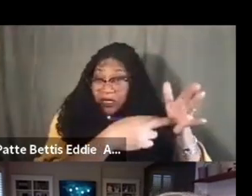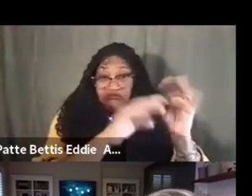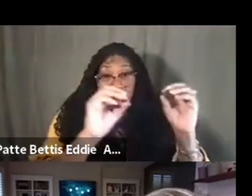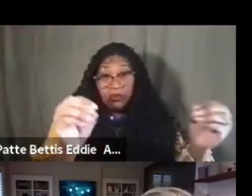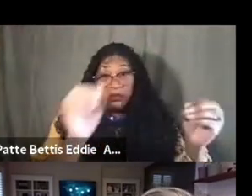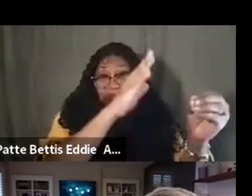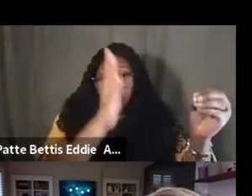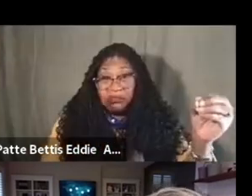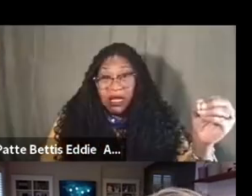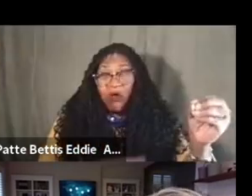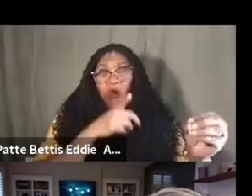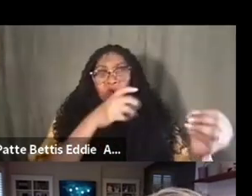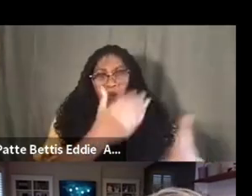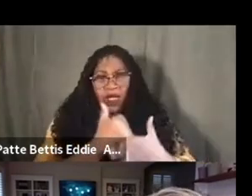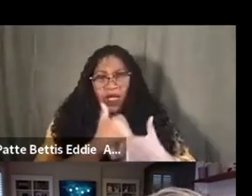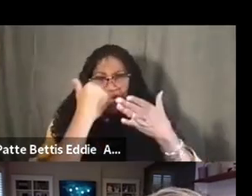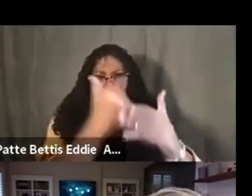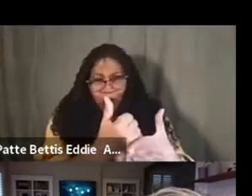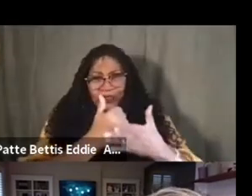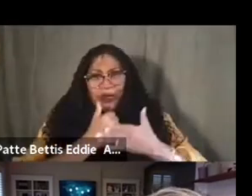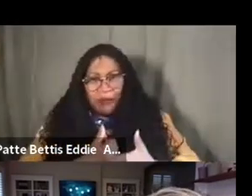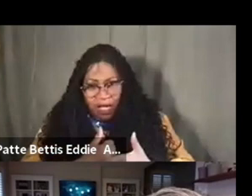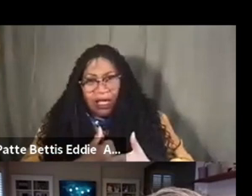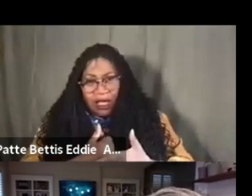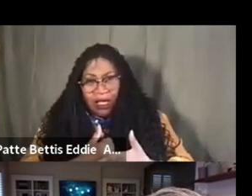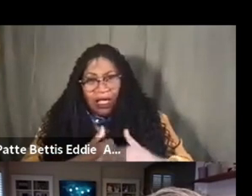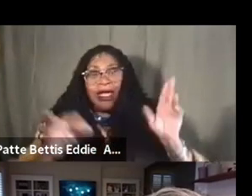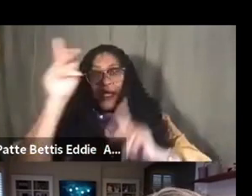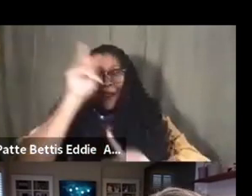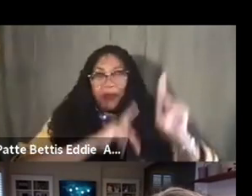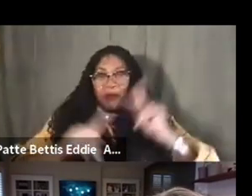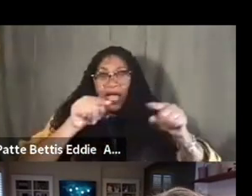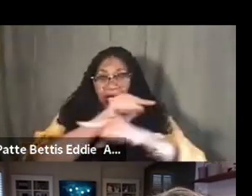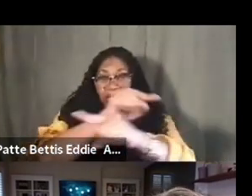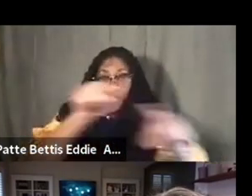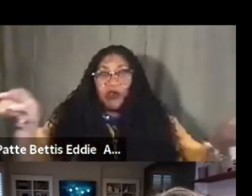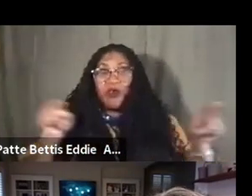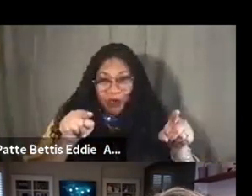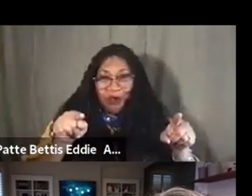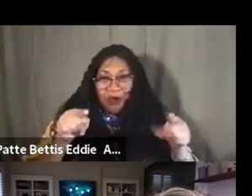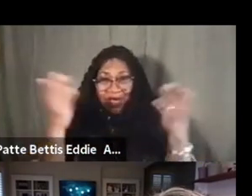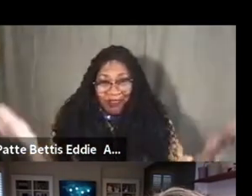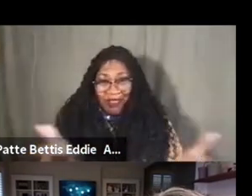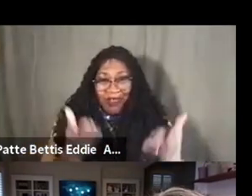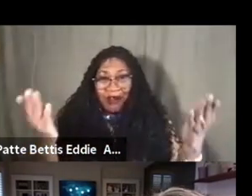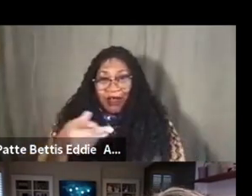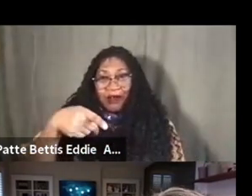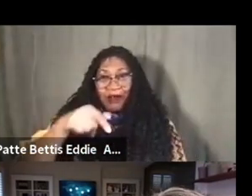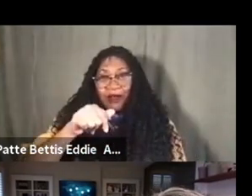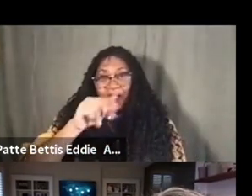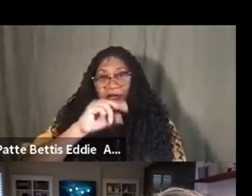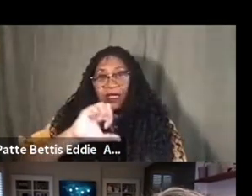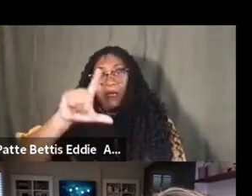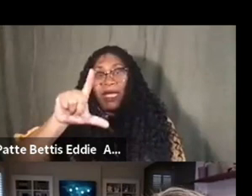who really helped me in my career is people like you that are on the panel, and I, and I feel